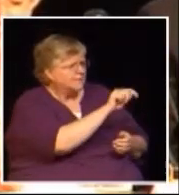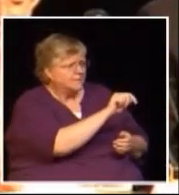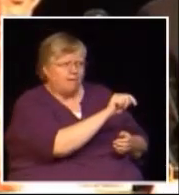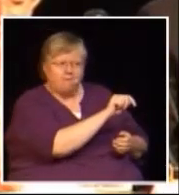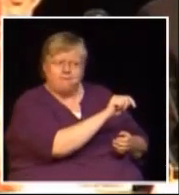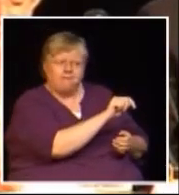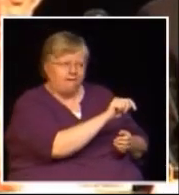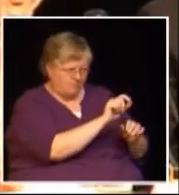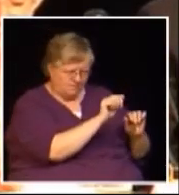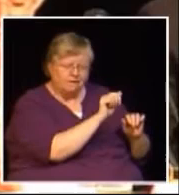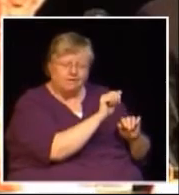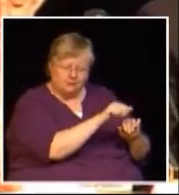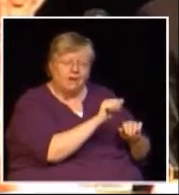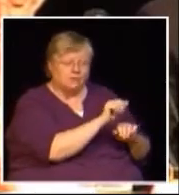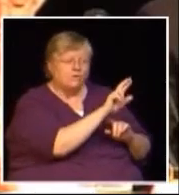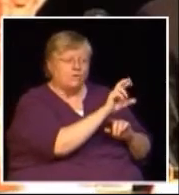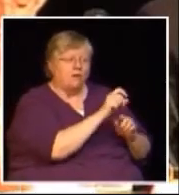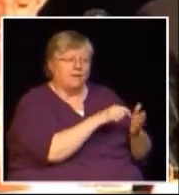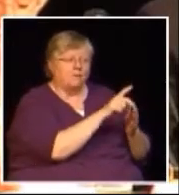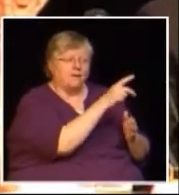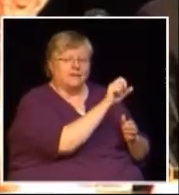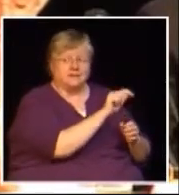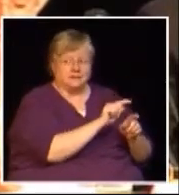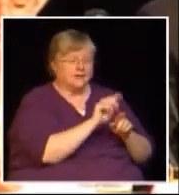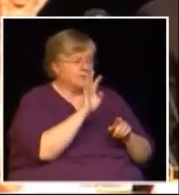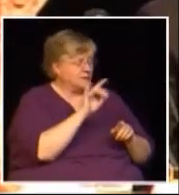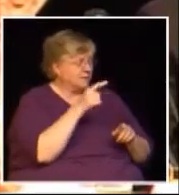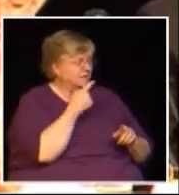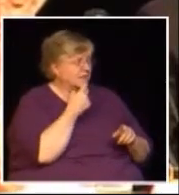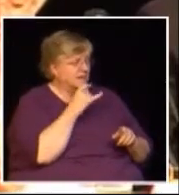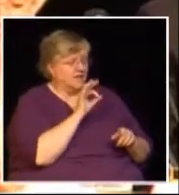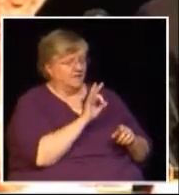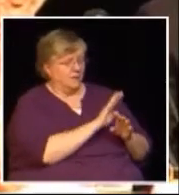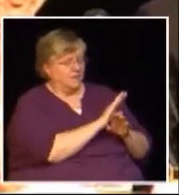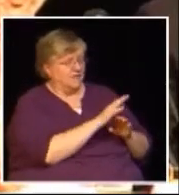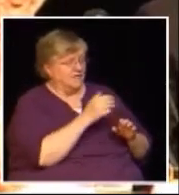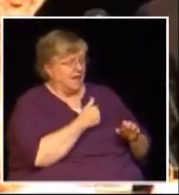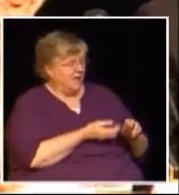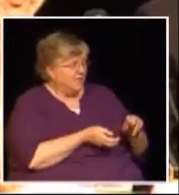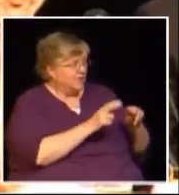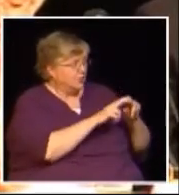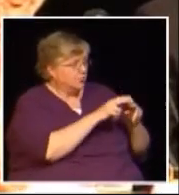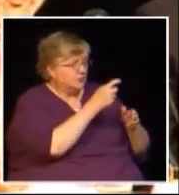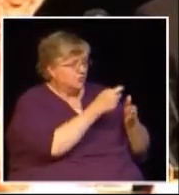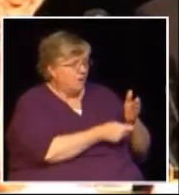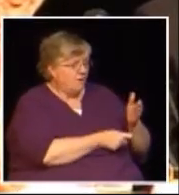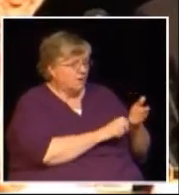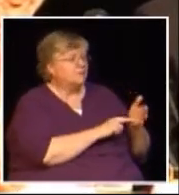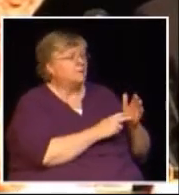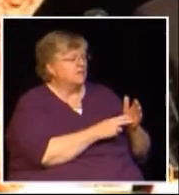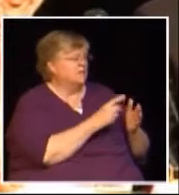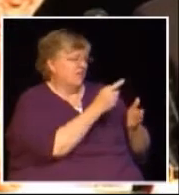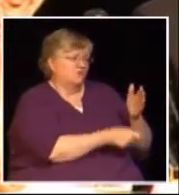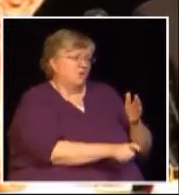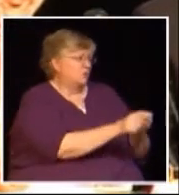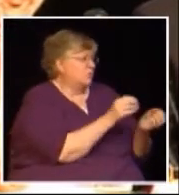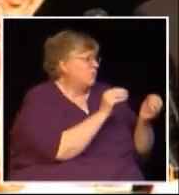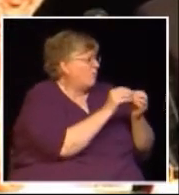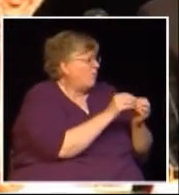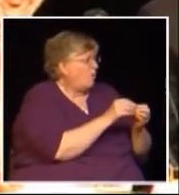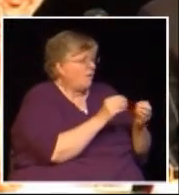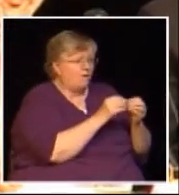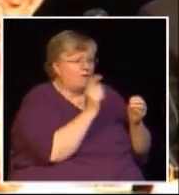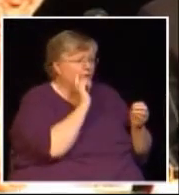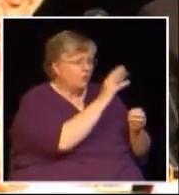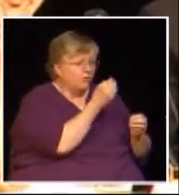PST on something you are because as Bill said if a business has increased costs they pass it on to us